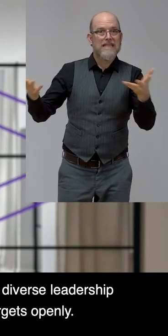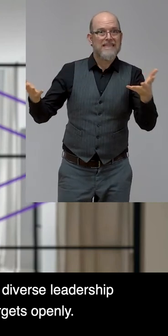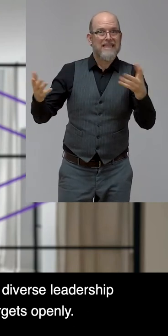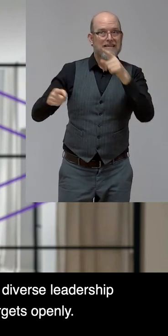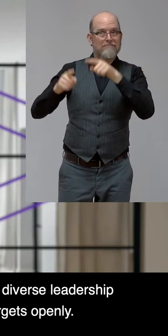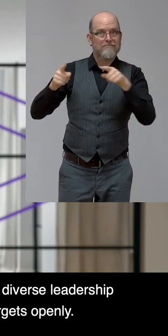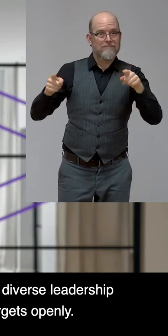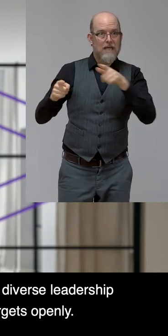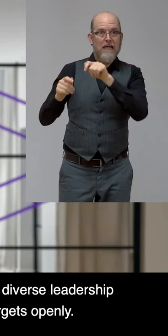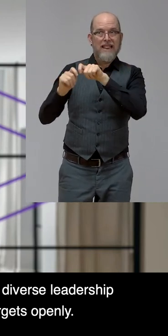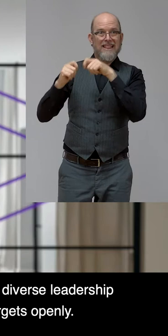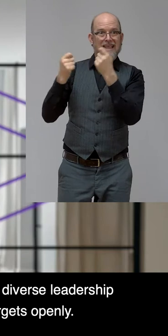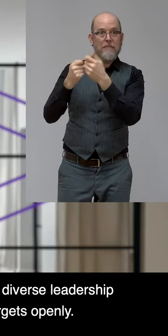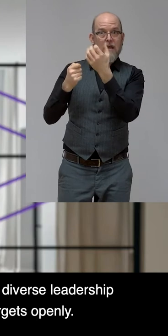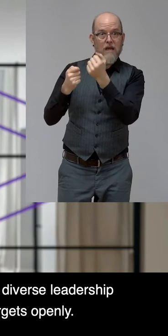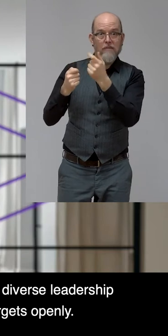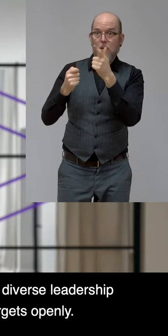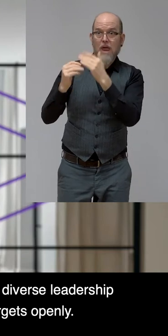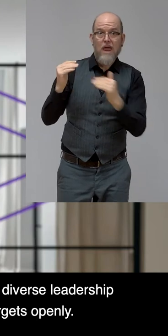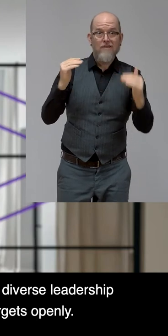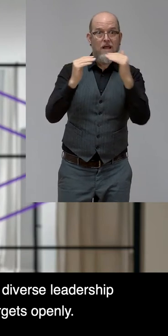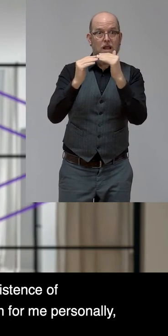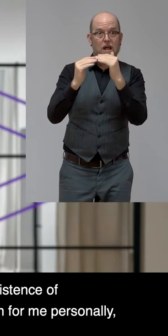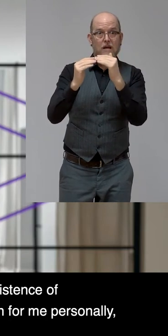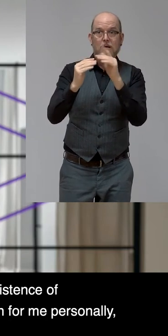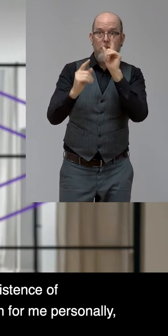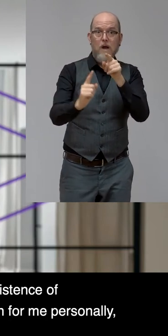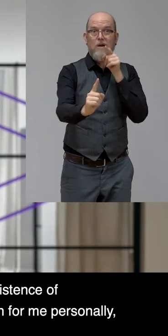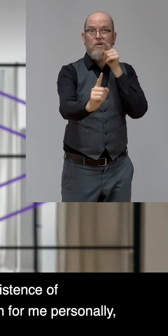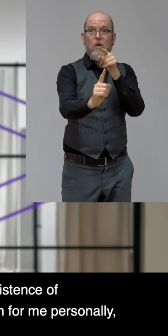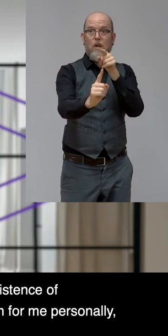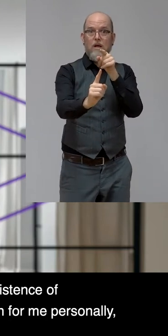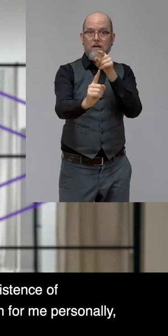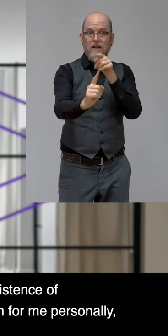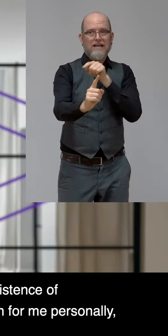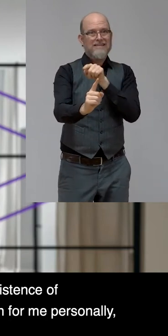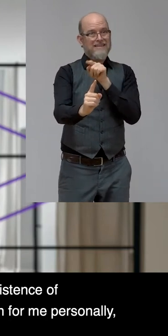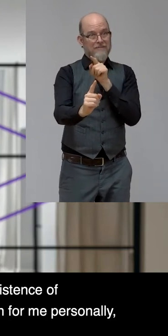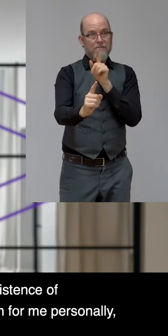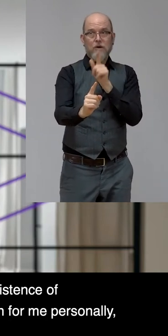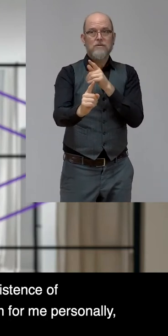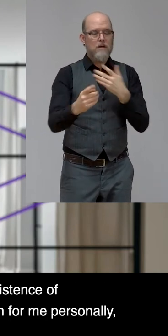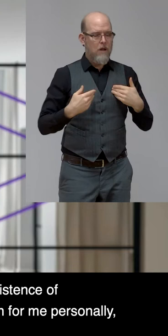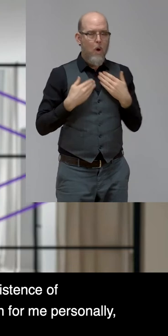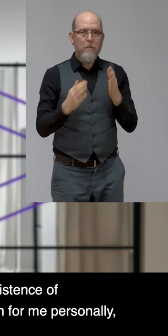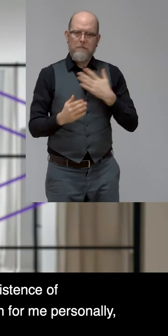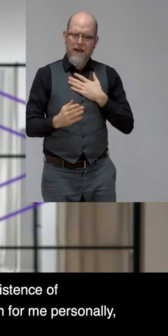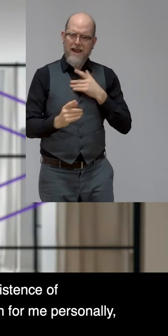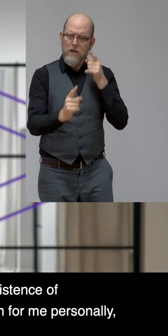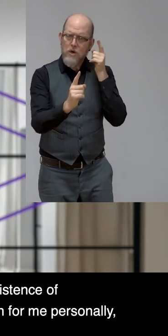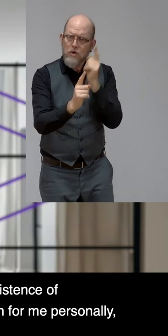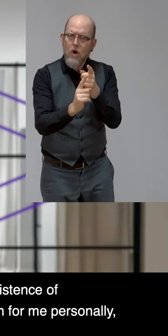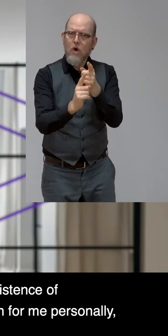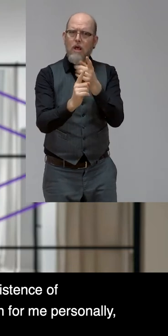equality, and the targets openly, right? And we touch upon that when we talk about this existence of